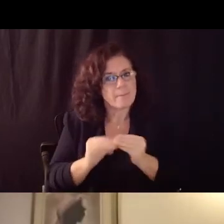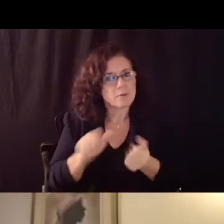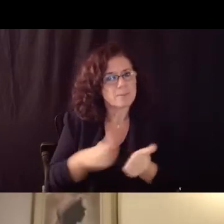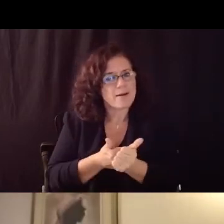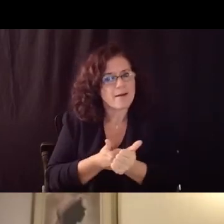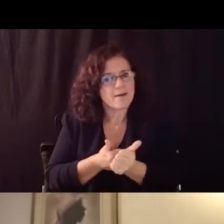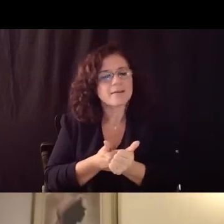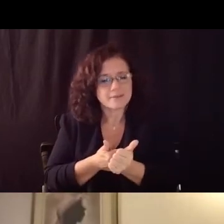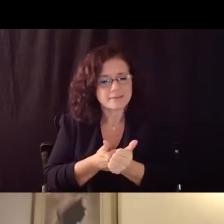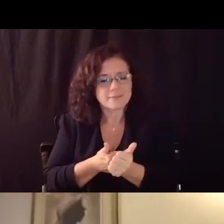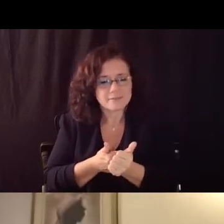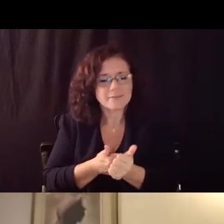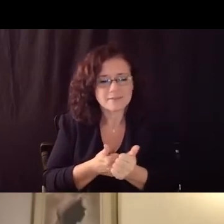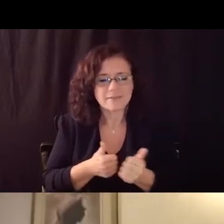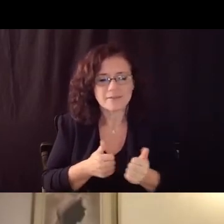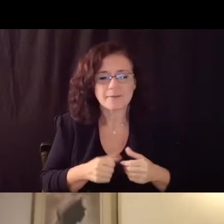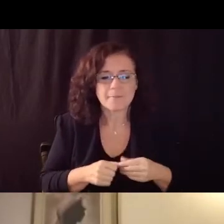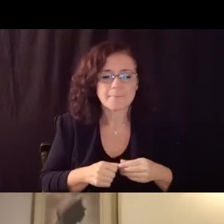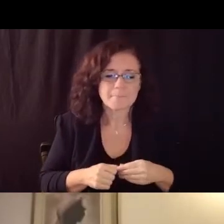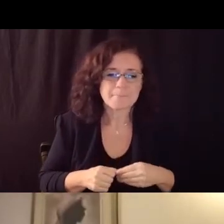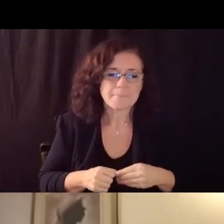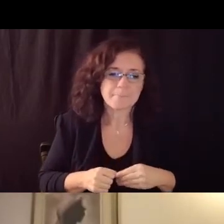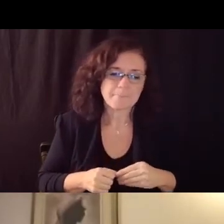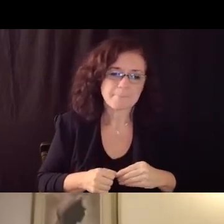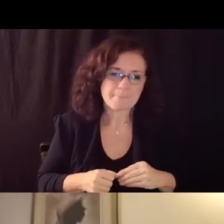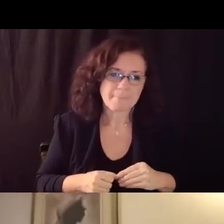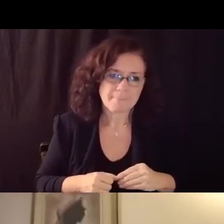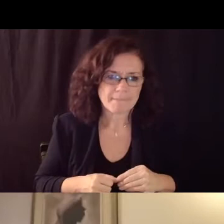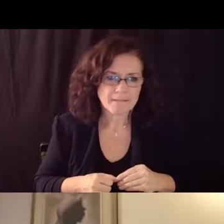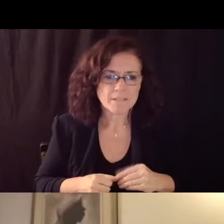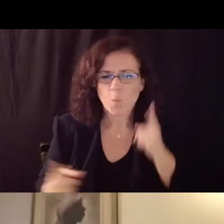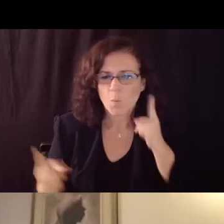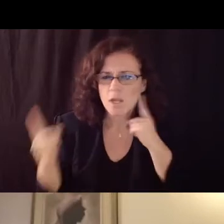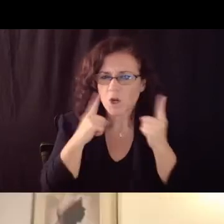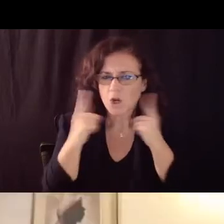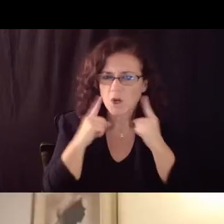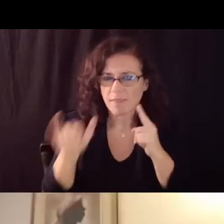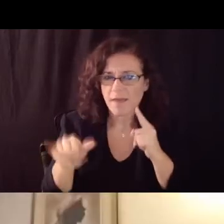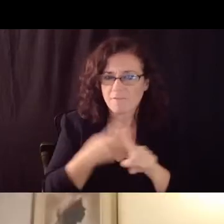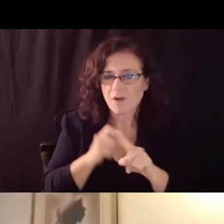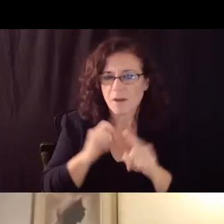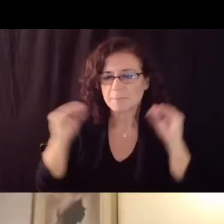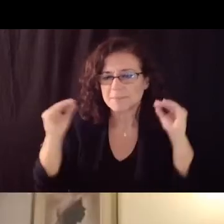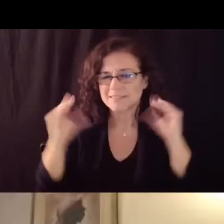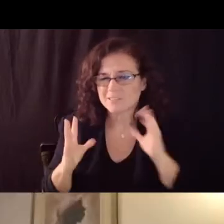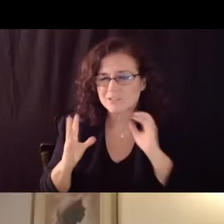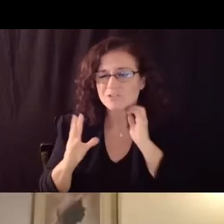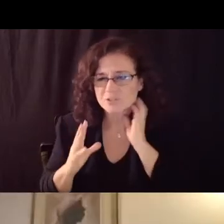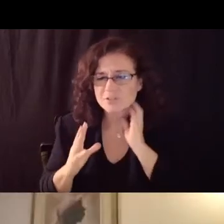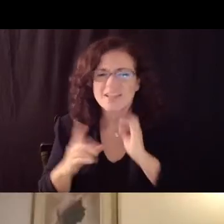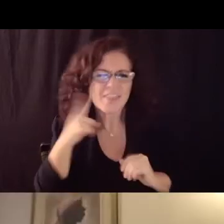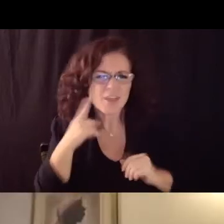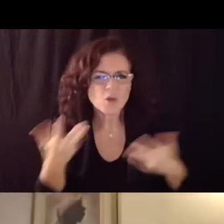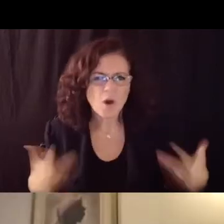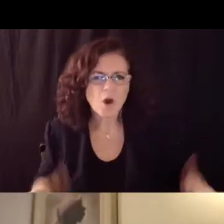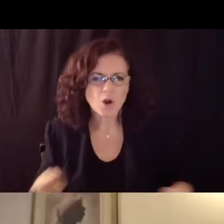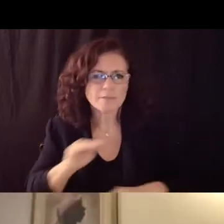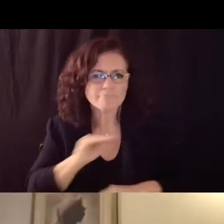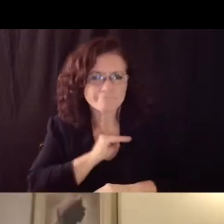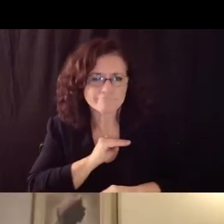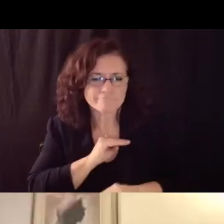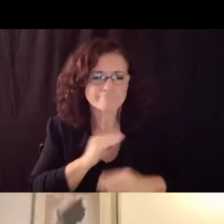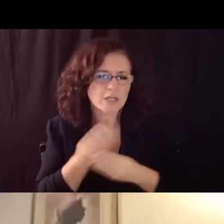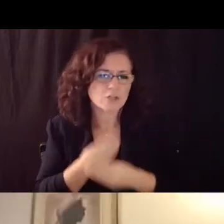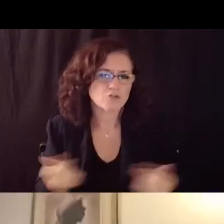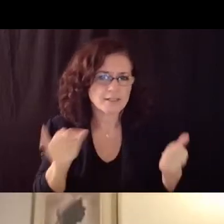from teachers so that's uh sort of more of a i think you've addressed it already and and miss carrie you've addressed it in an email